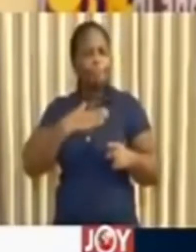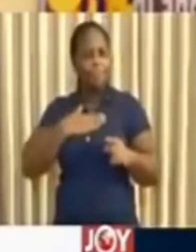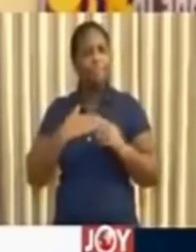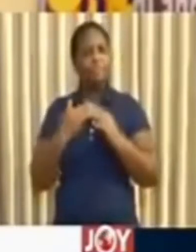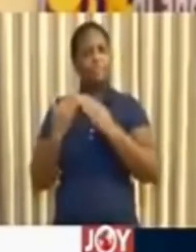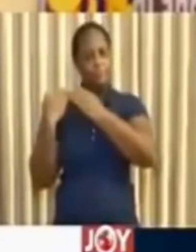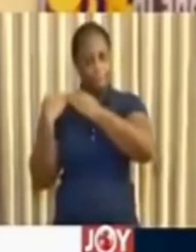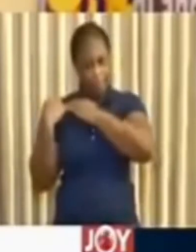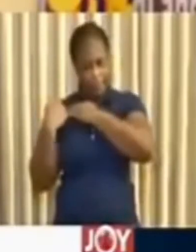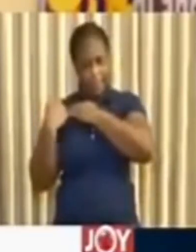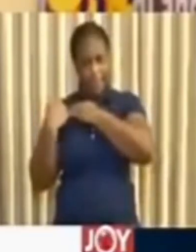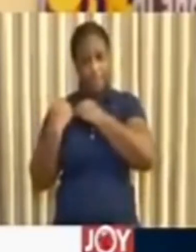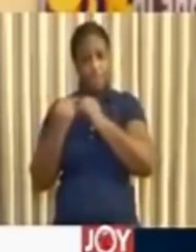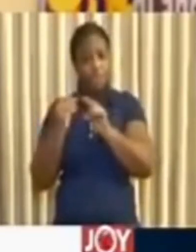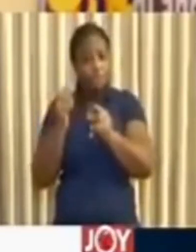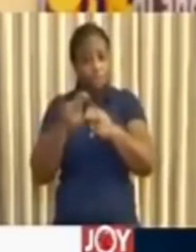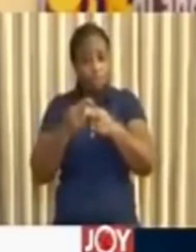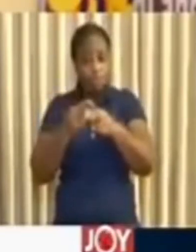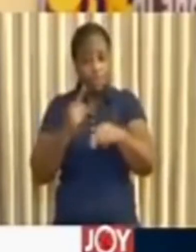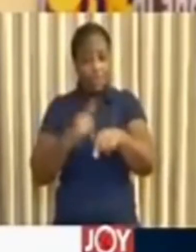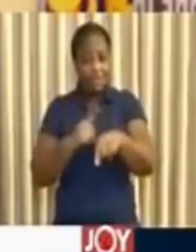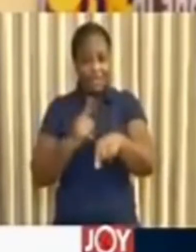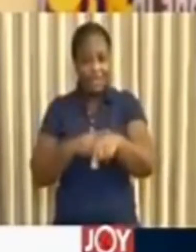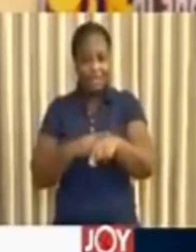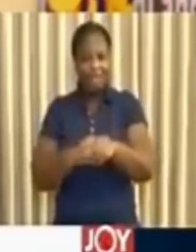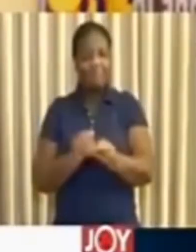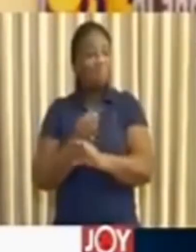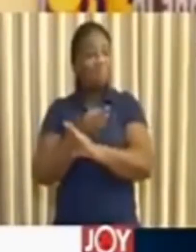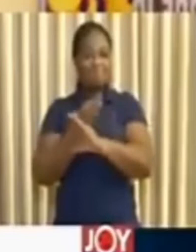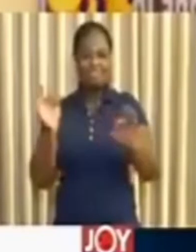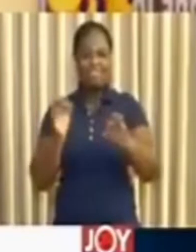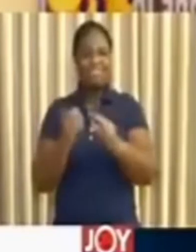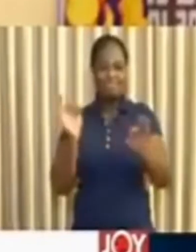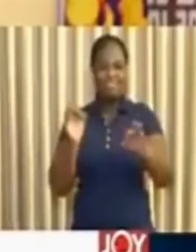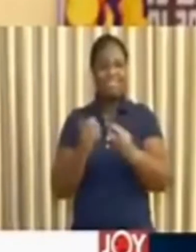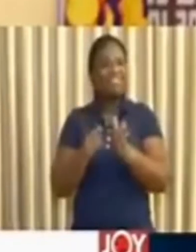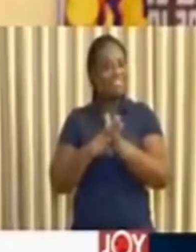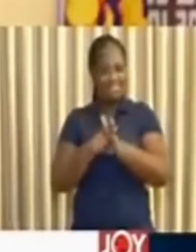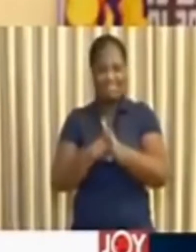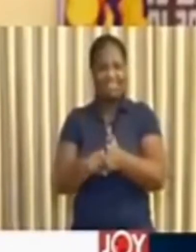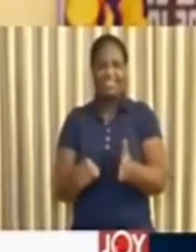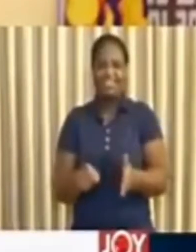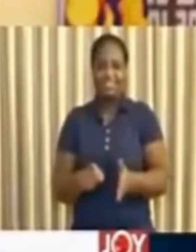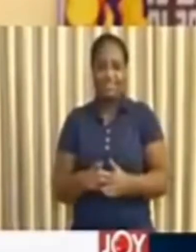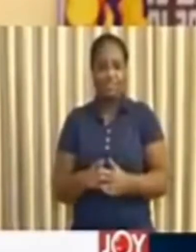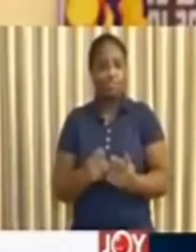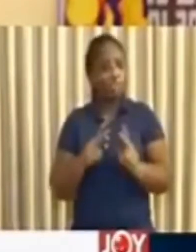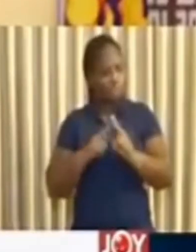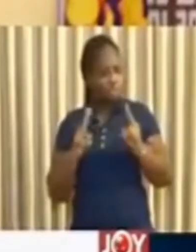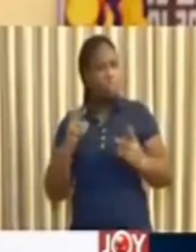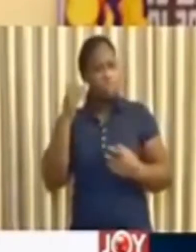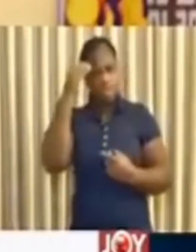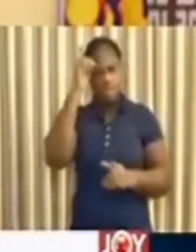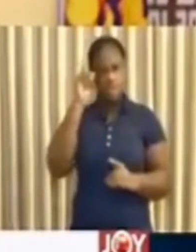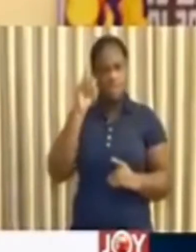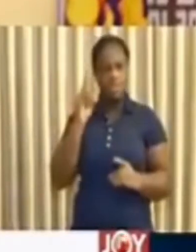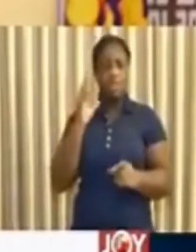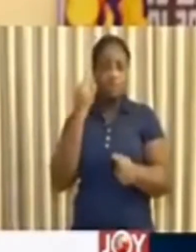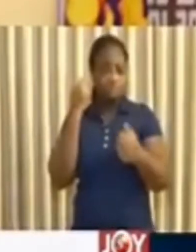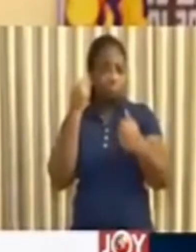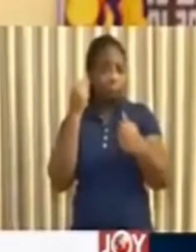final result, hopefully, will be freedom from the virus. So the decision has been taken,